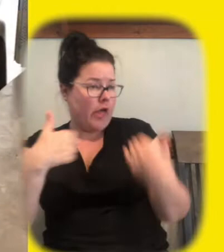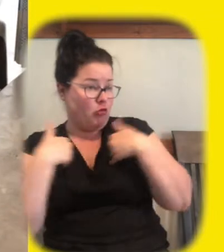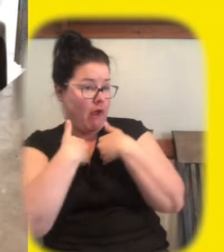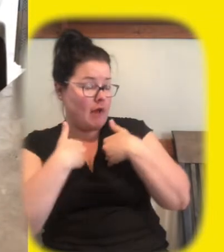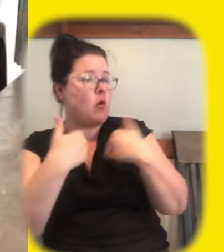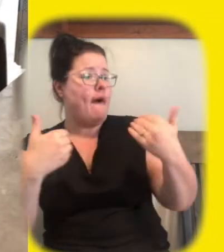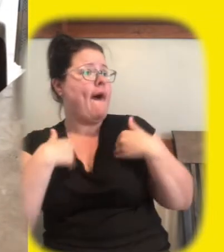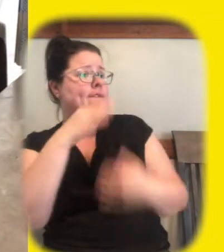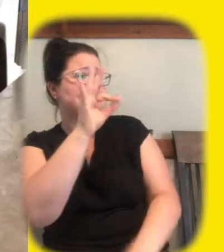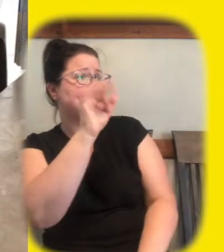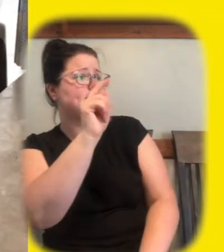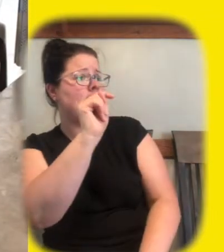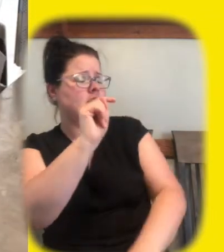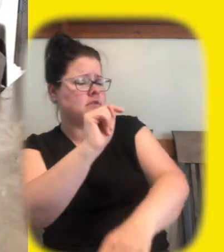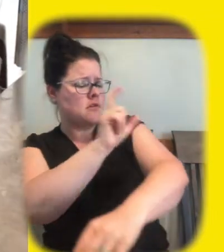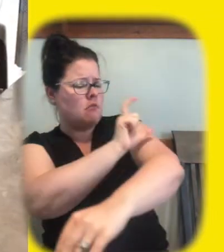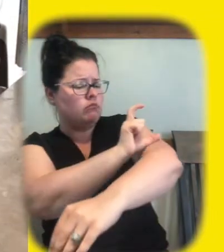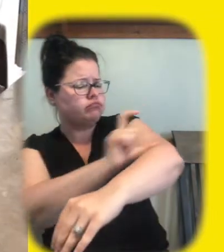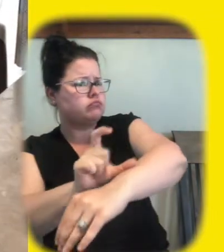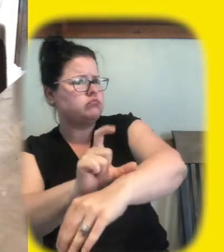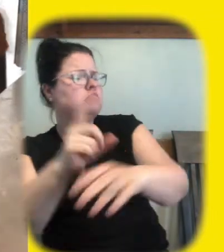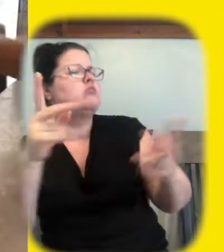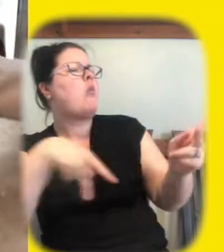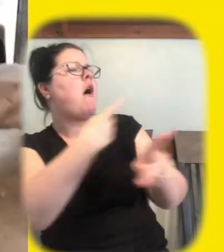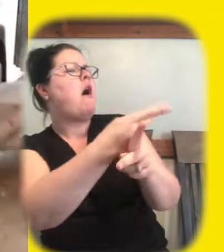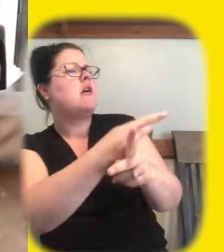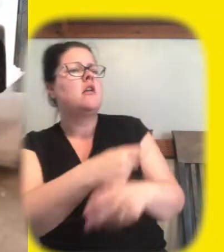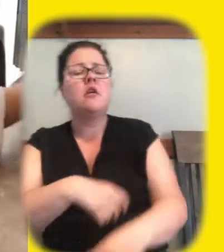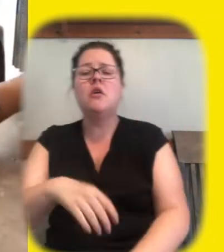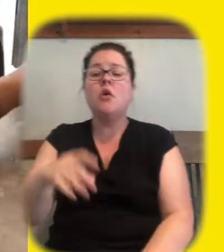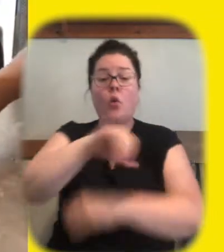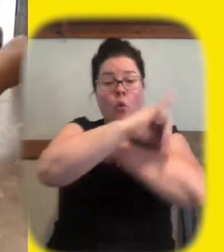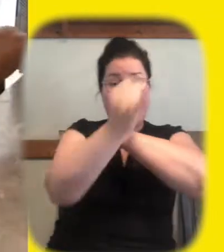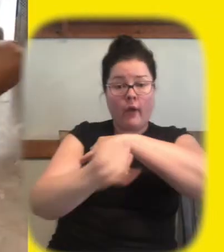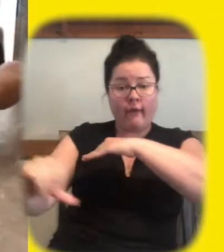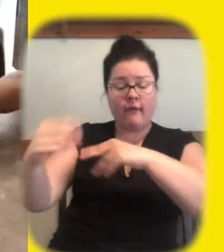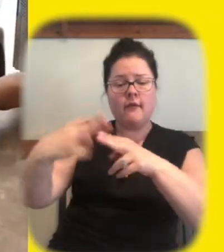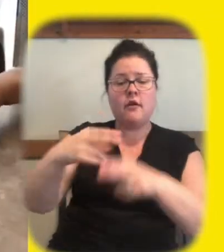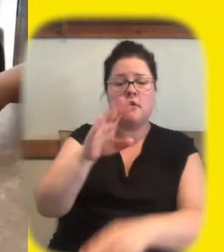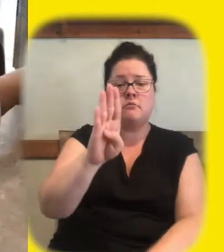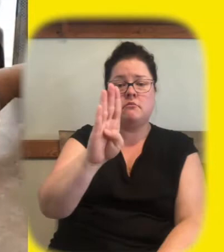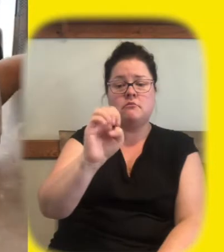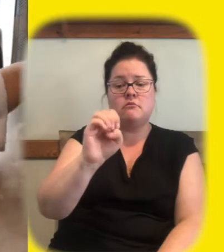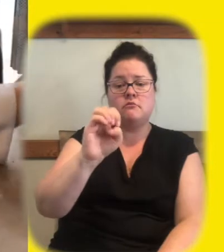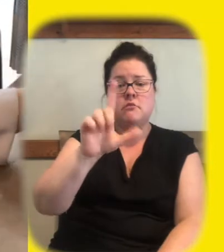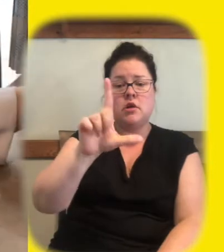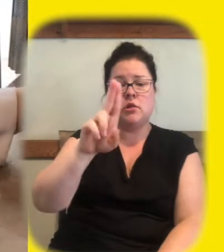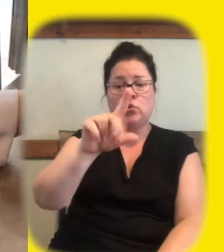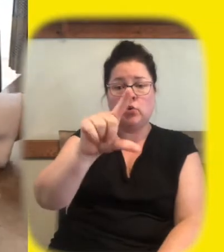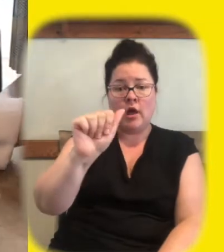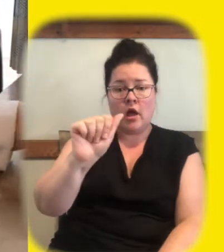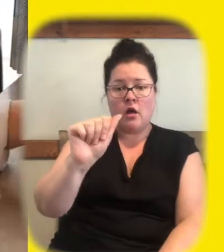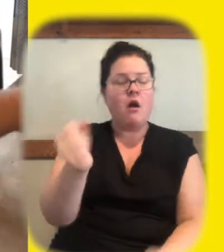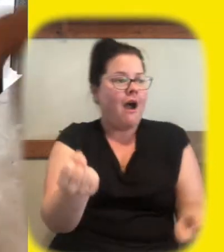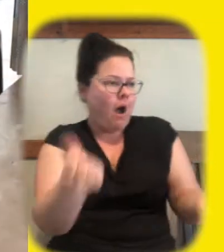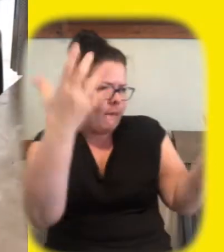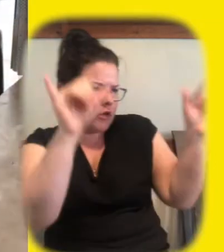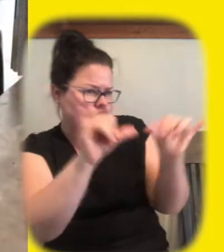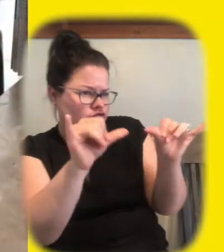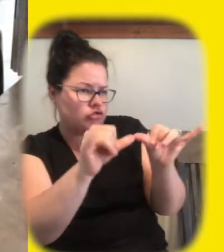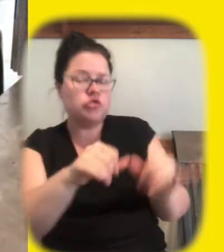what other animals have large layers of fat what belugas how much fat do belugas have oh